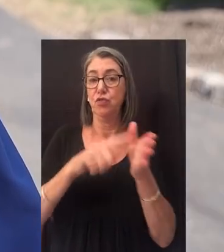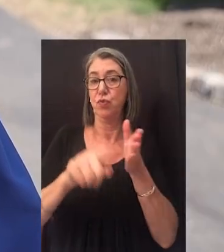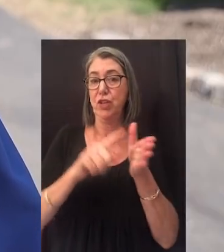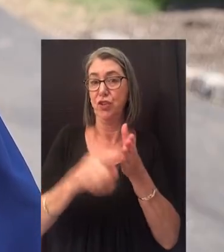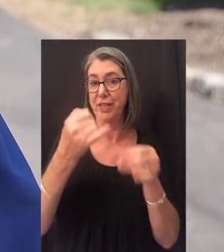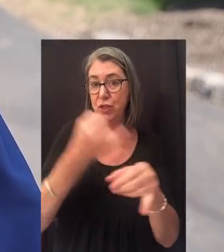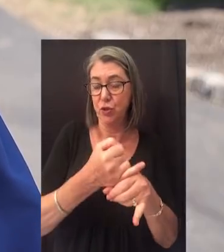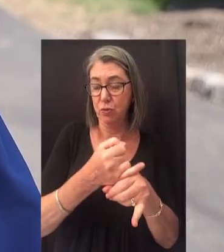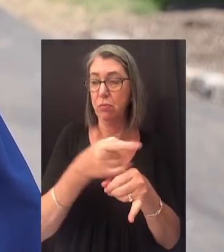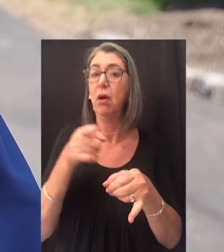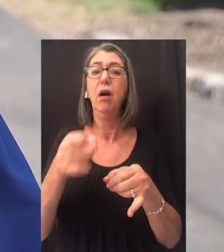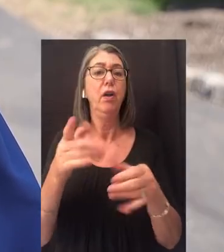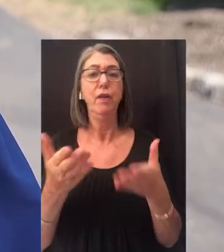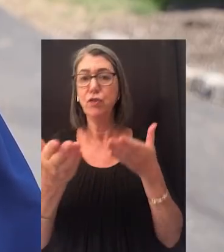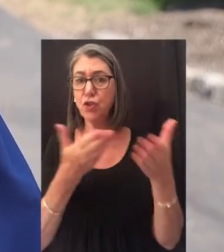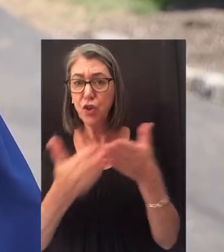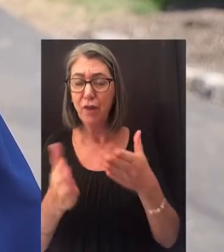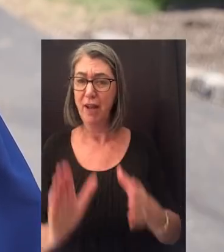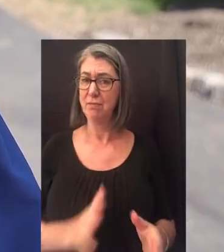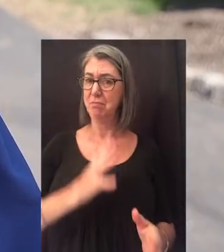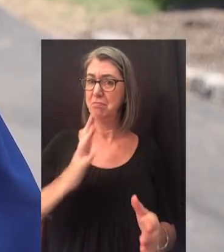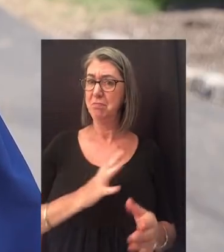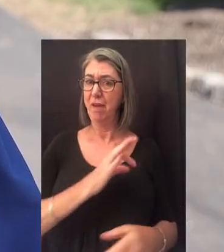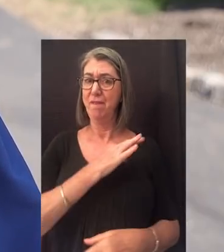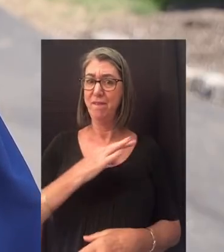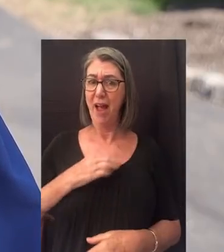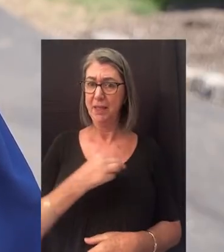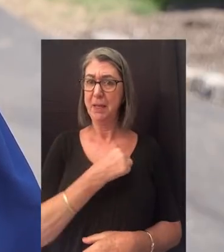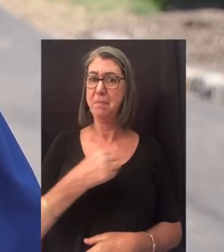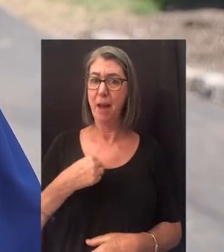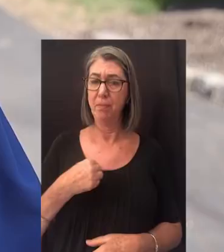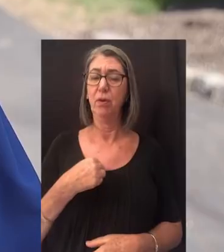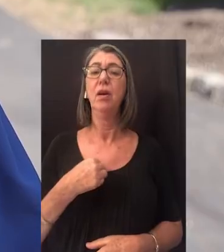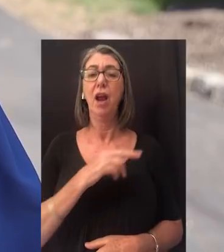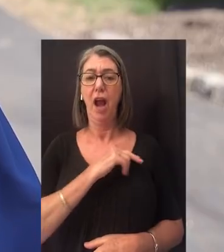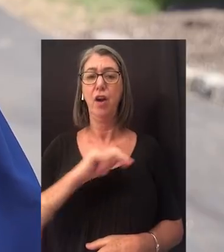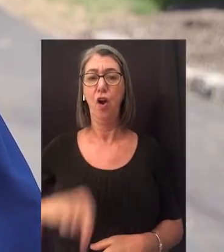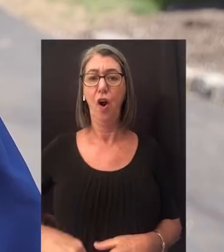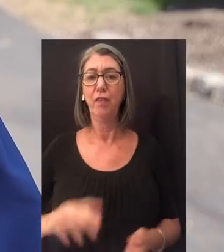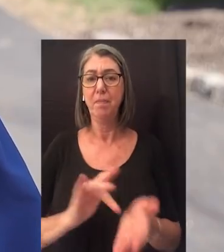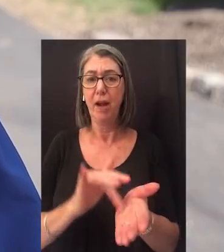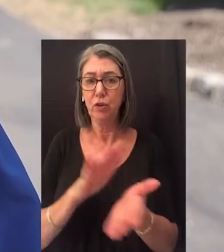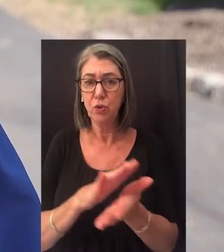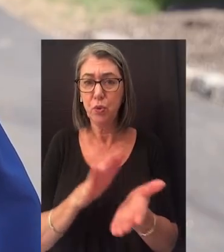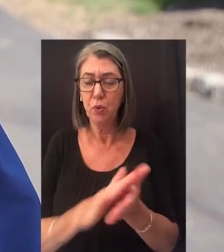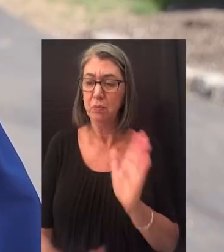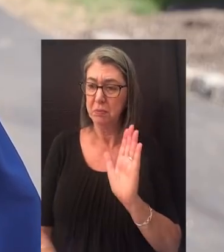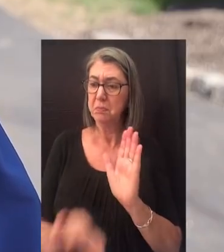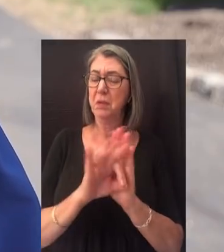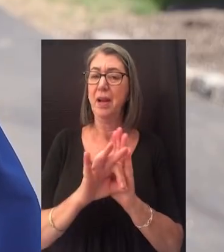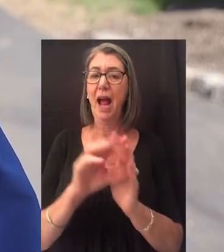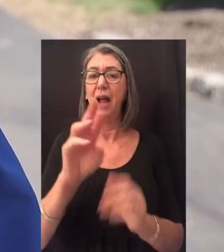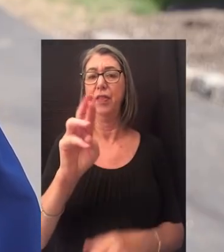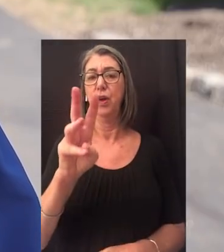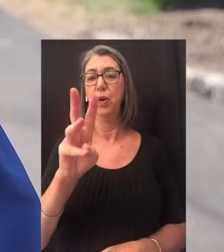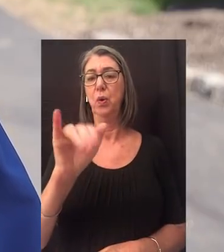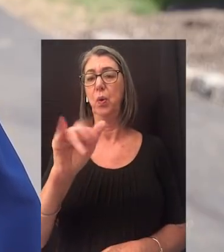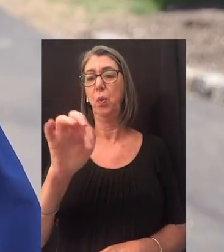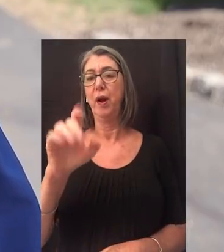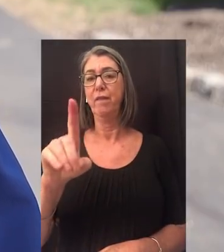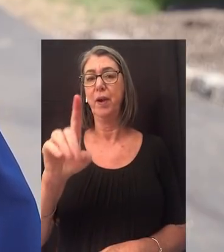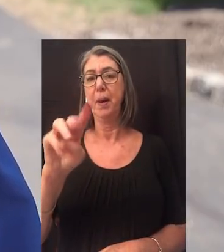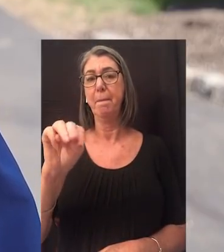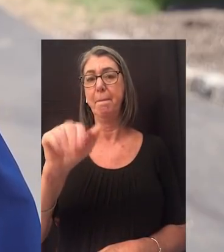institute. You've served as a distinguished faculty member at Harvard Medical School and were appointed as the Winifred